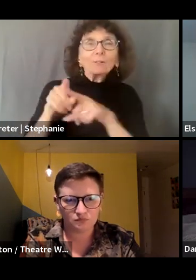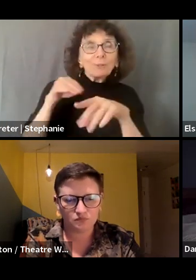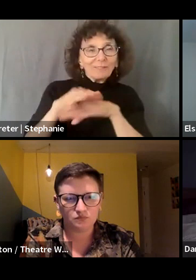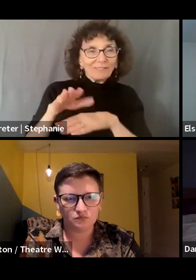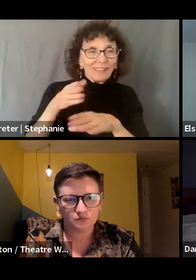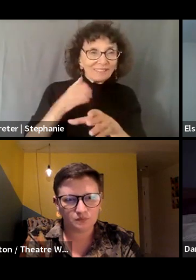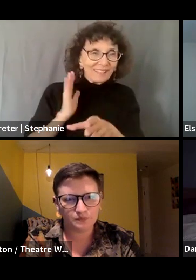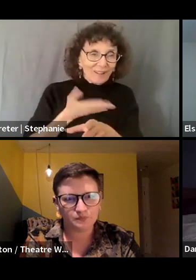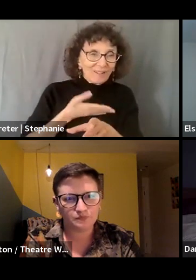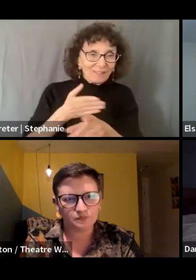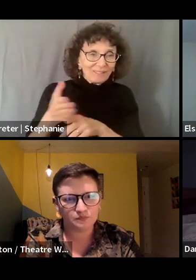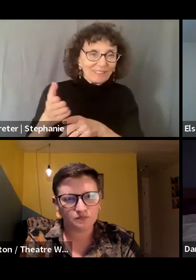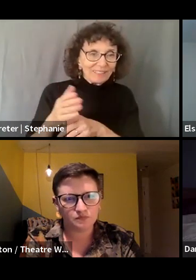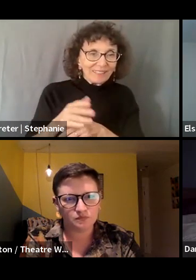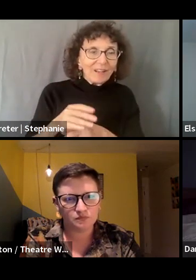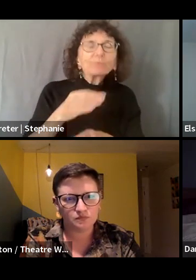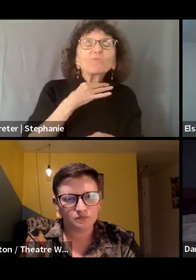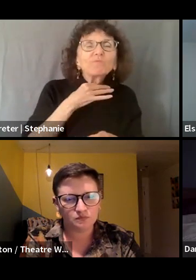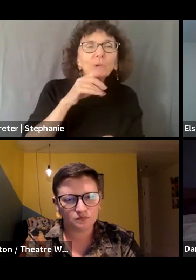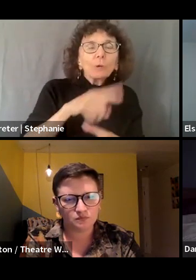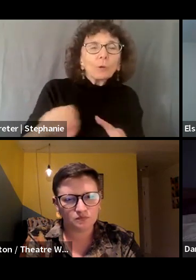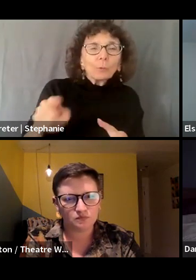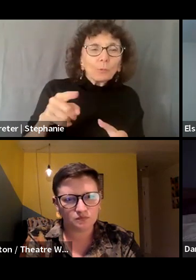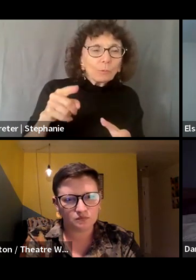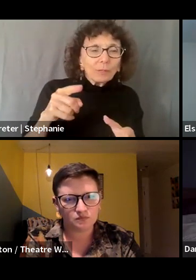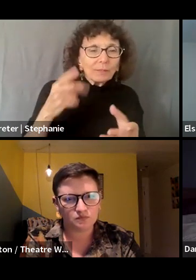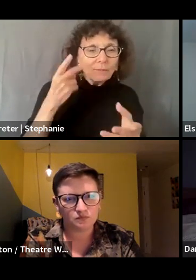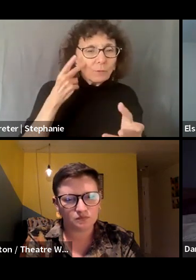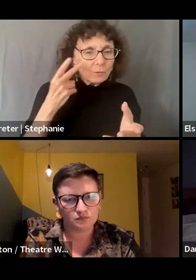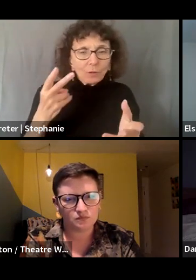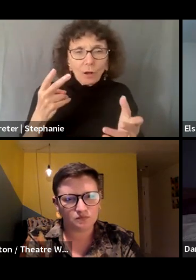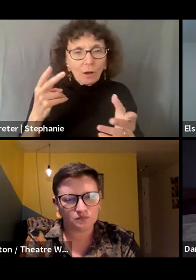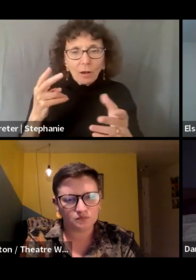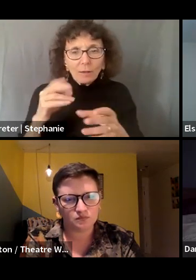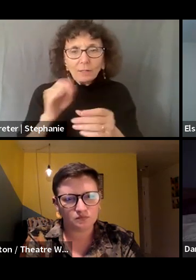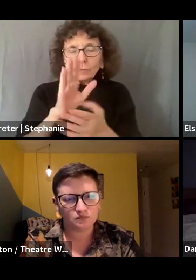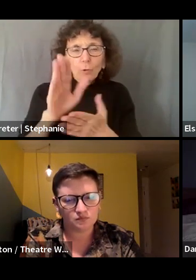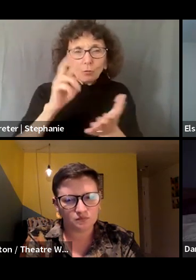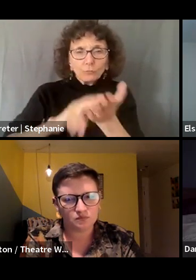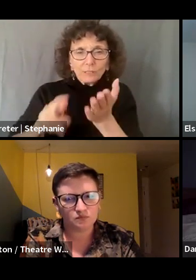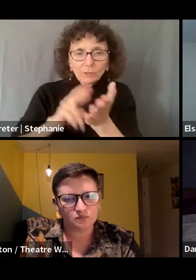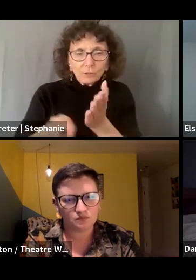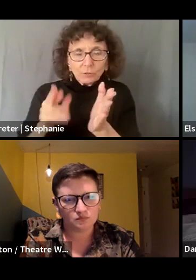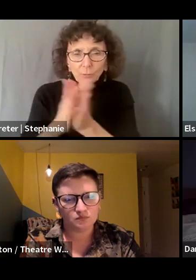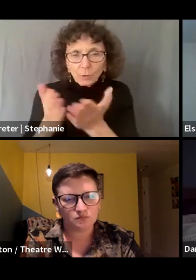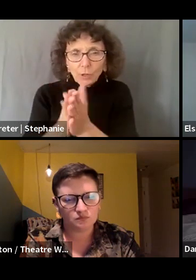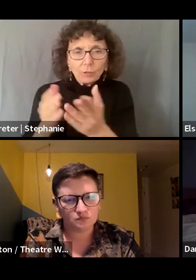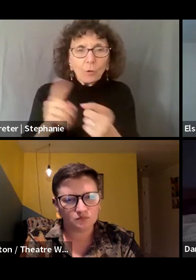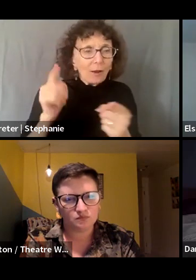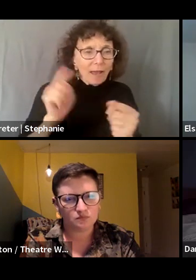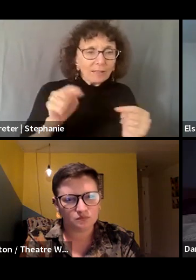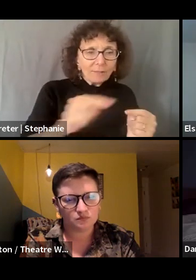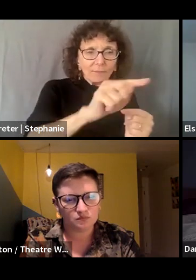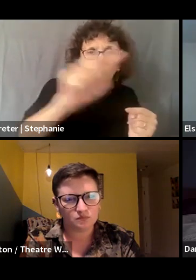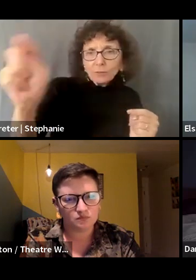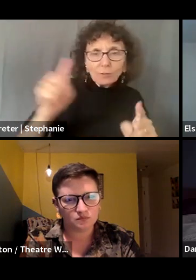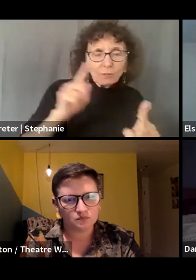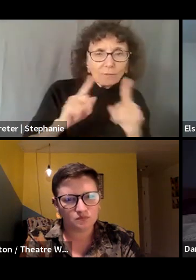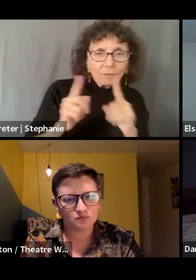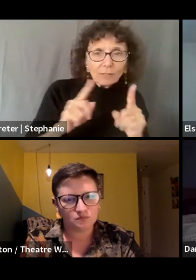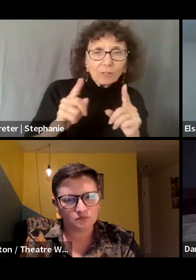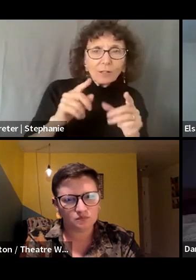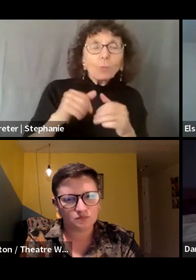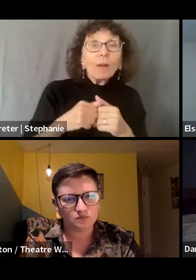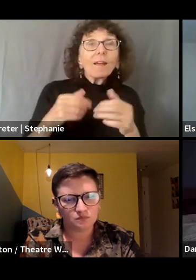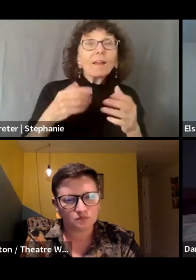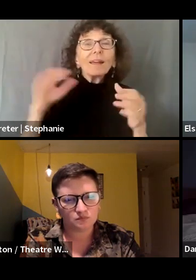speak to like your observation, whether it was through the research for the book or conversations that you've had around that shift and